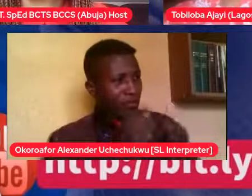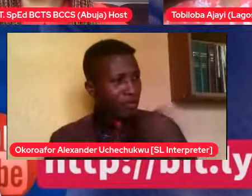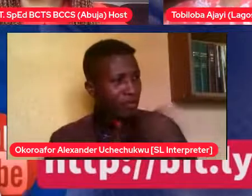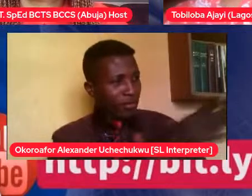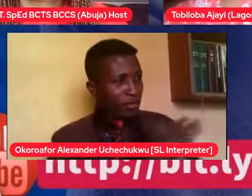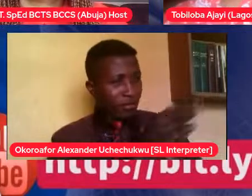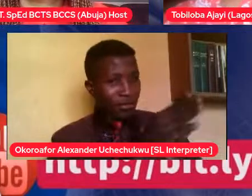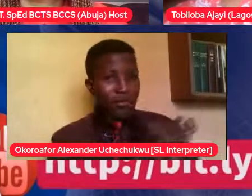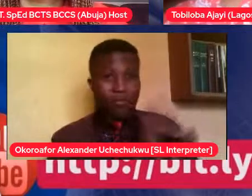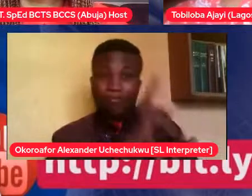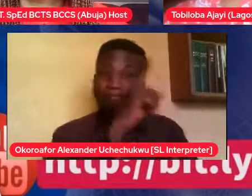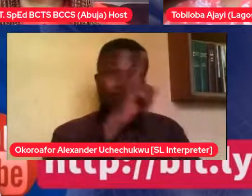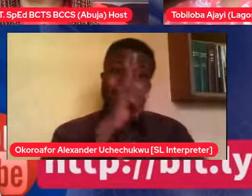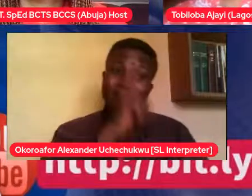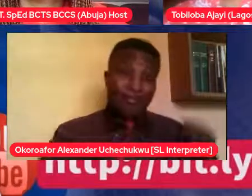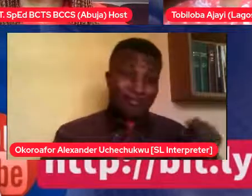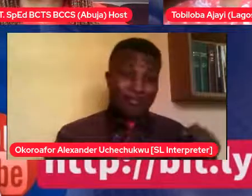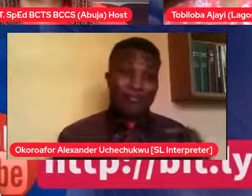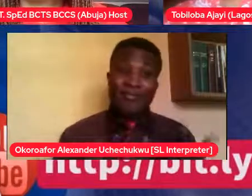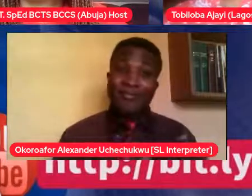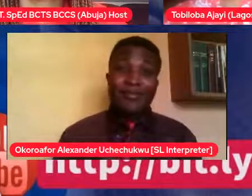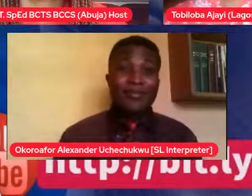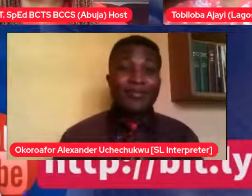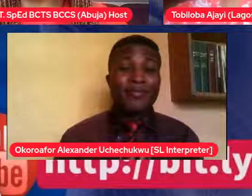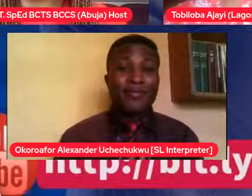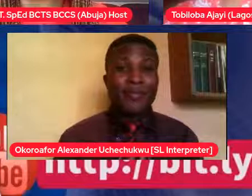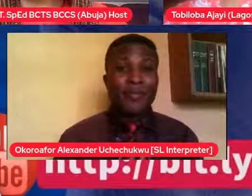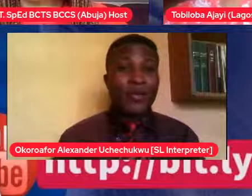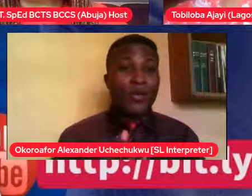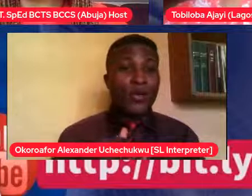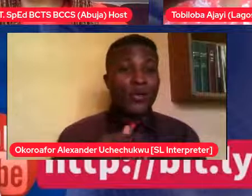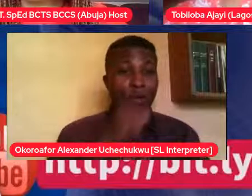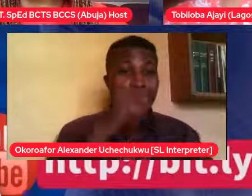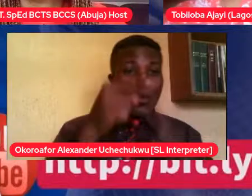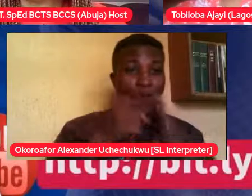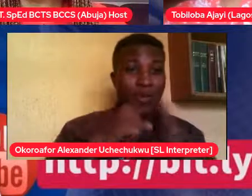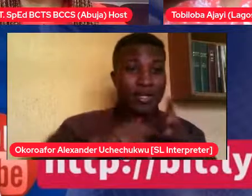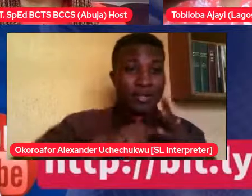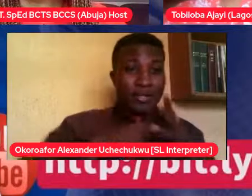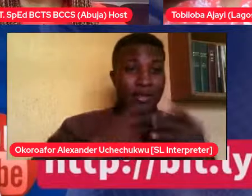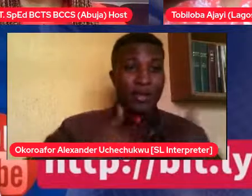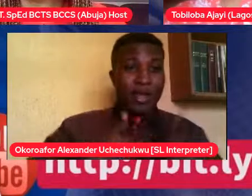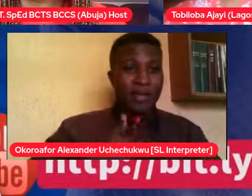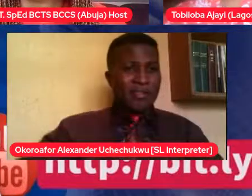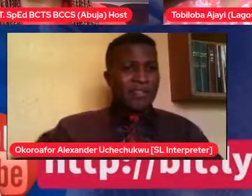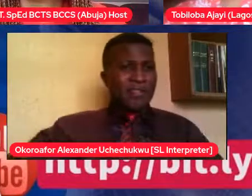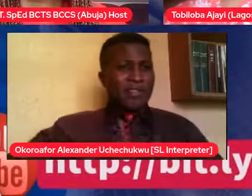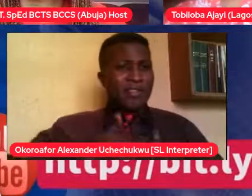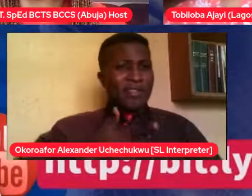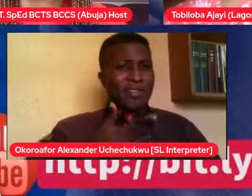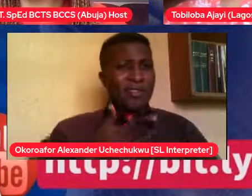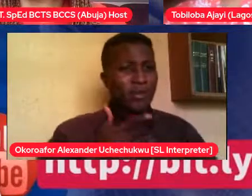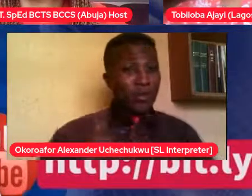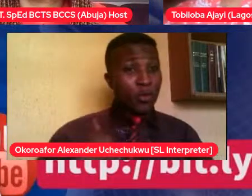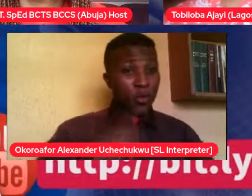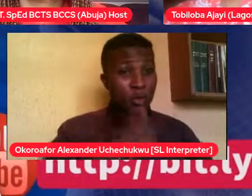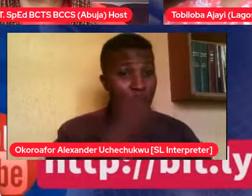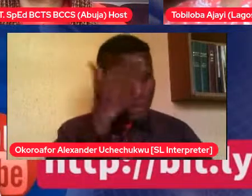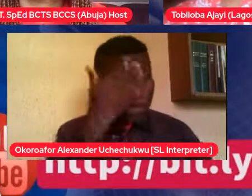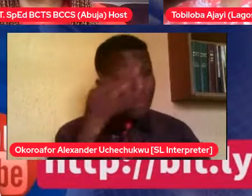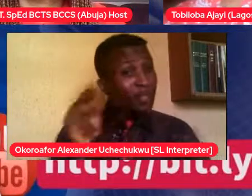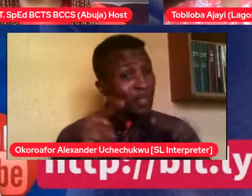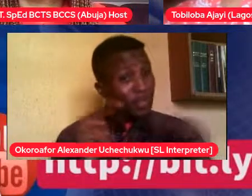started to have the arousal, it was only natural. We understood that that was what he was going through. So we prepared social stories to help him manage that. Then it became the